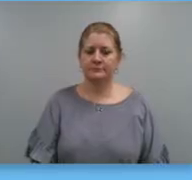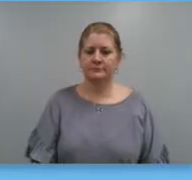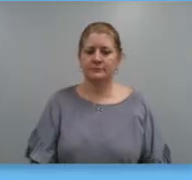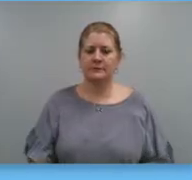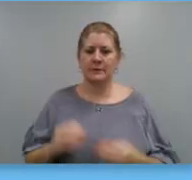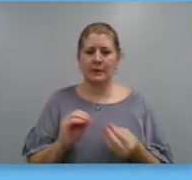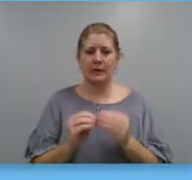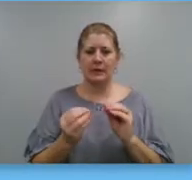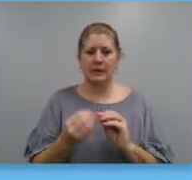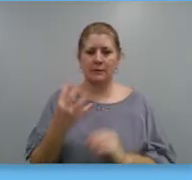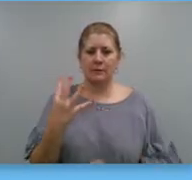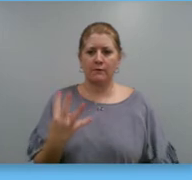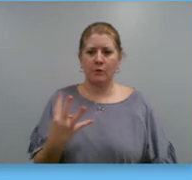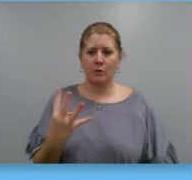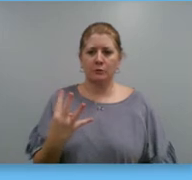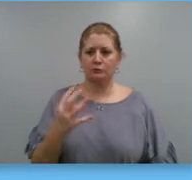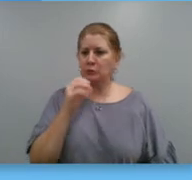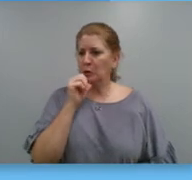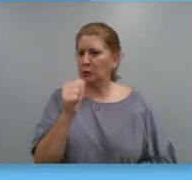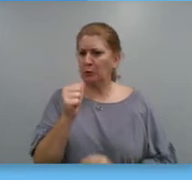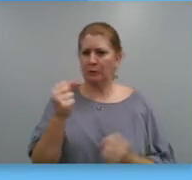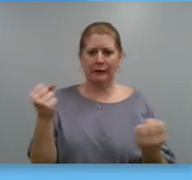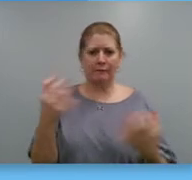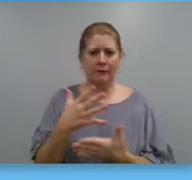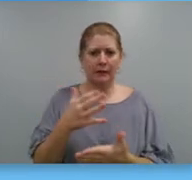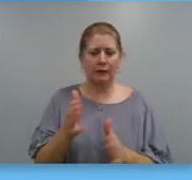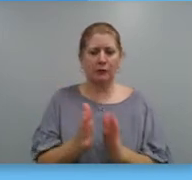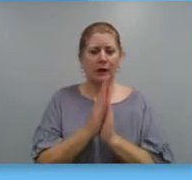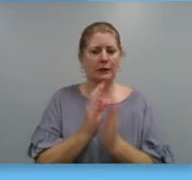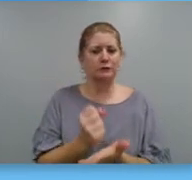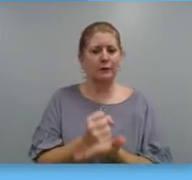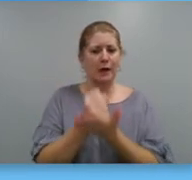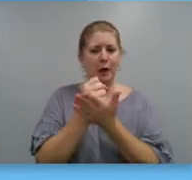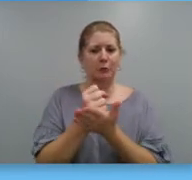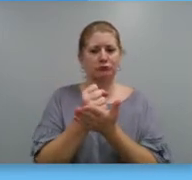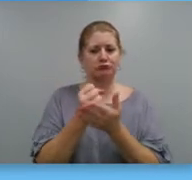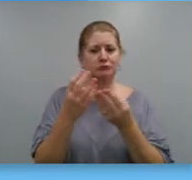Step four, don't be afraid to ask for help to solve the problem.